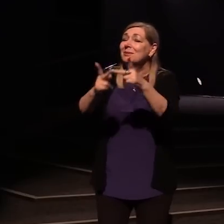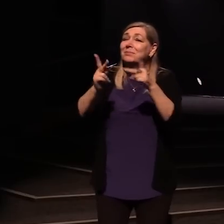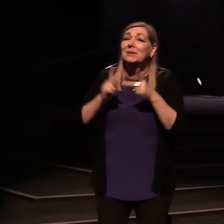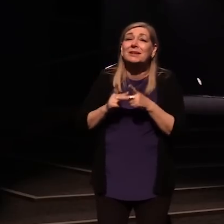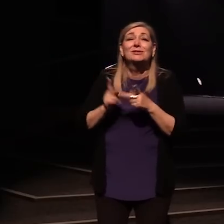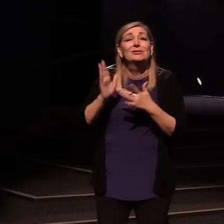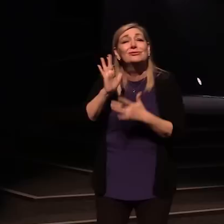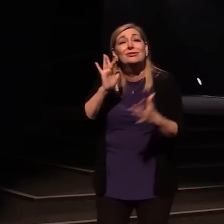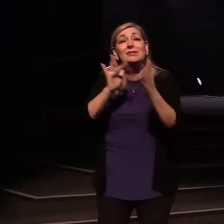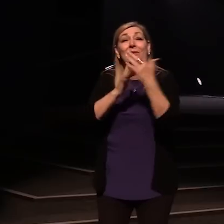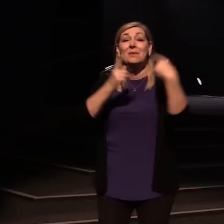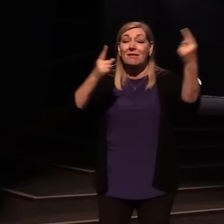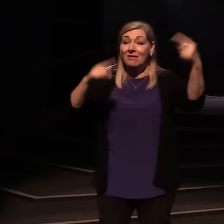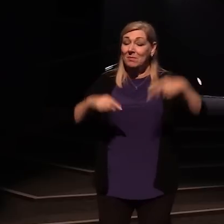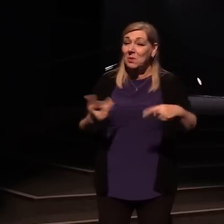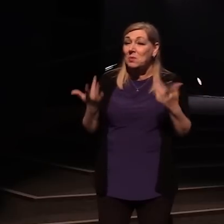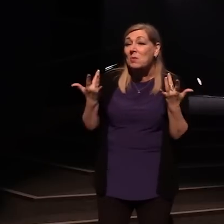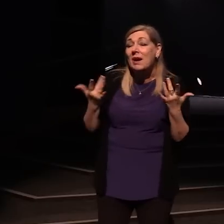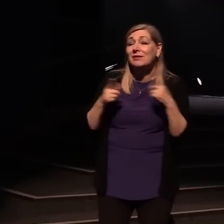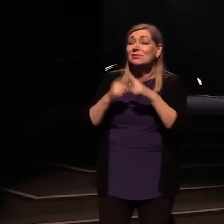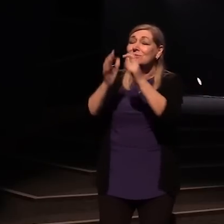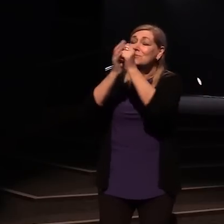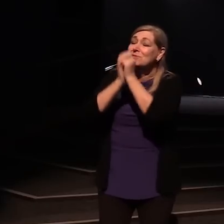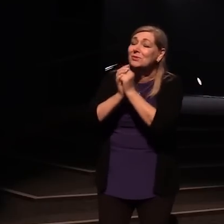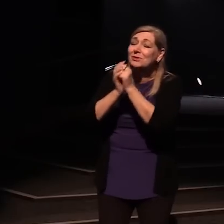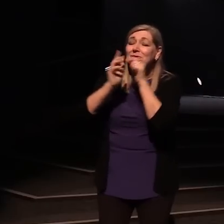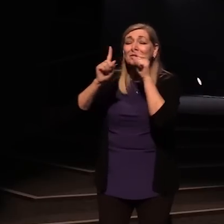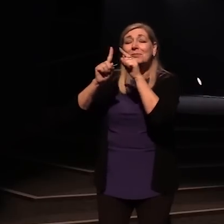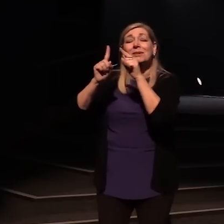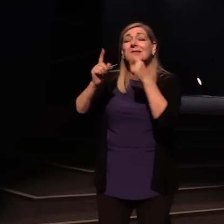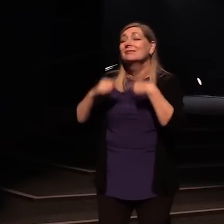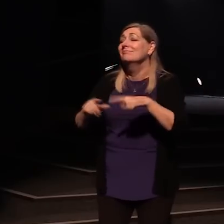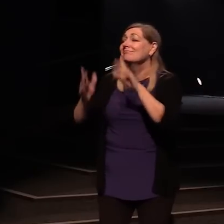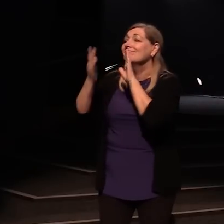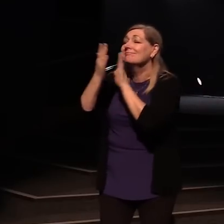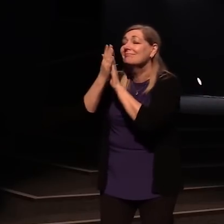we've come to see you, to worship you, and give you all the praise.